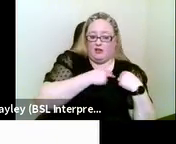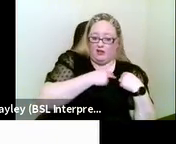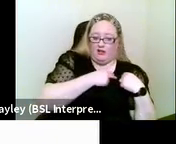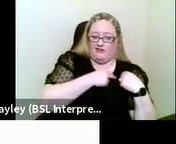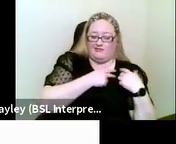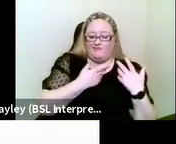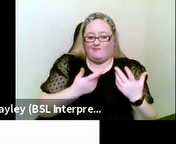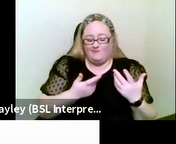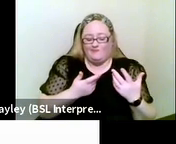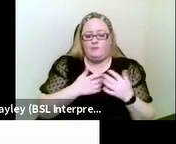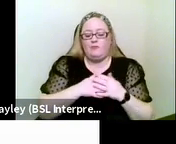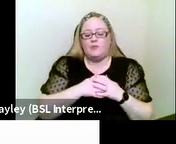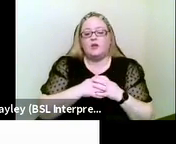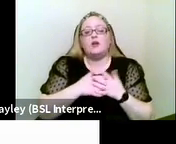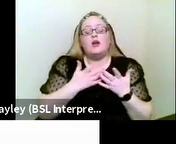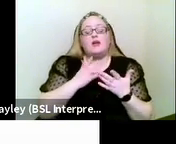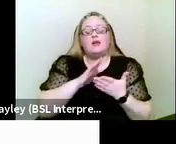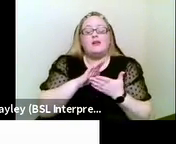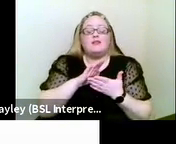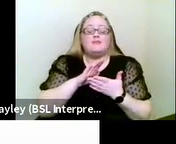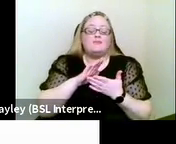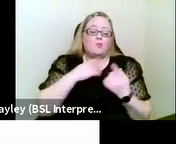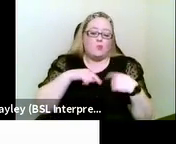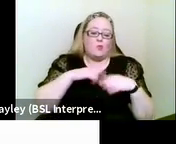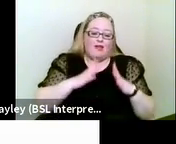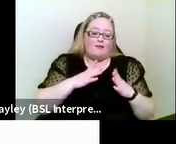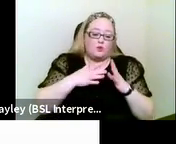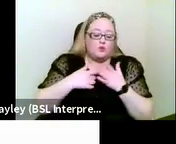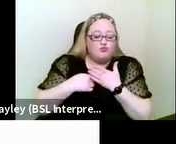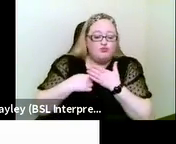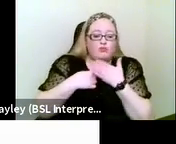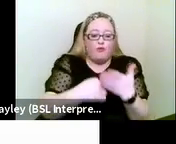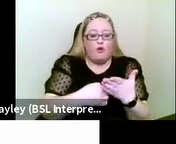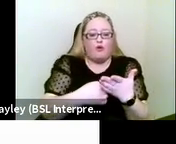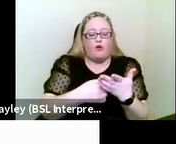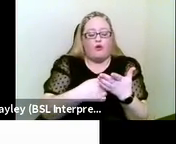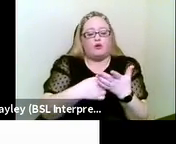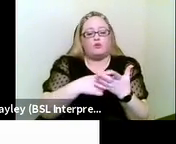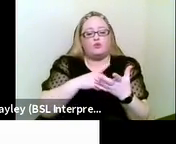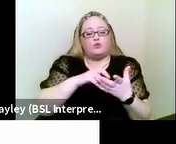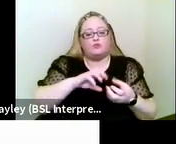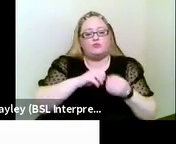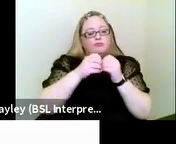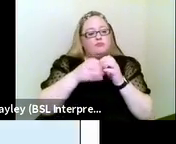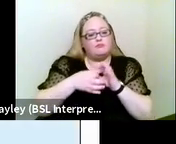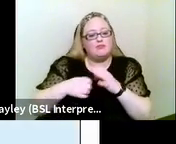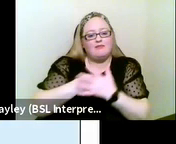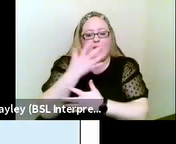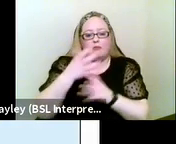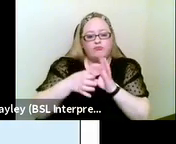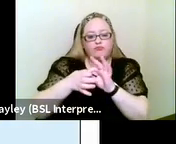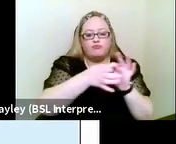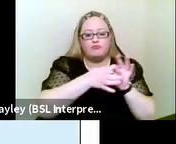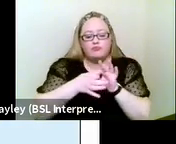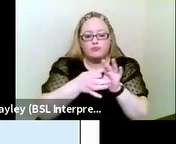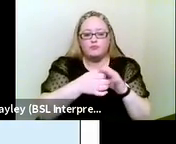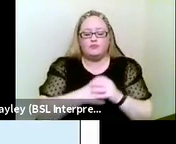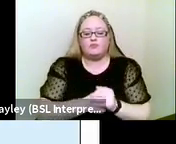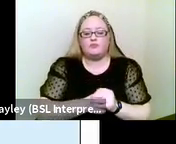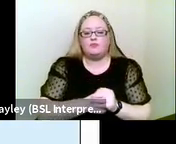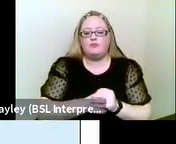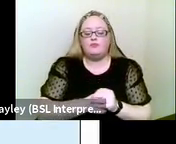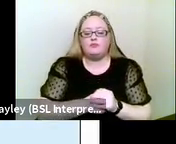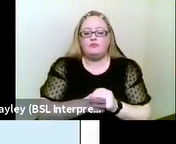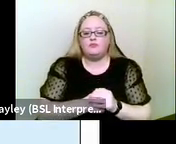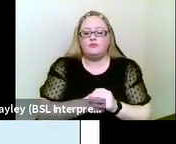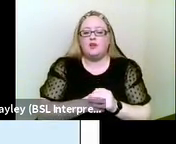therefore, we need to refer on and work collaboratively. Next slide, please. And I've